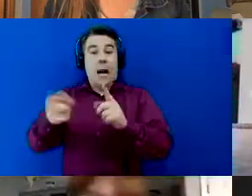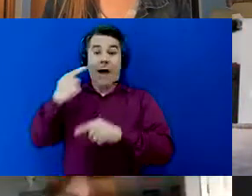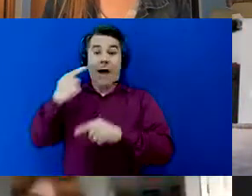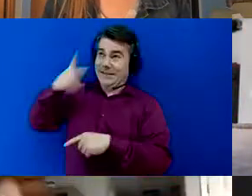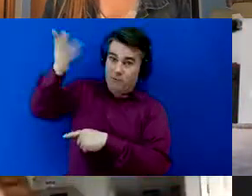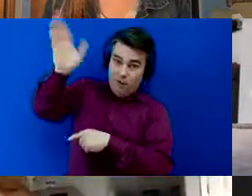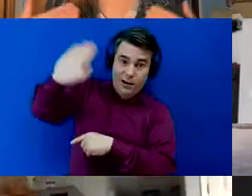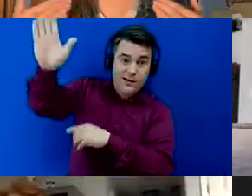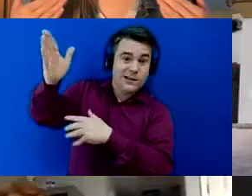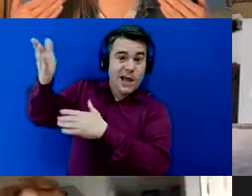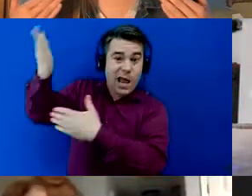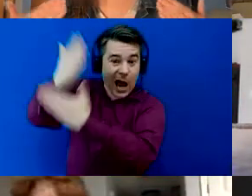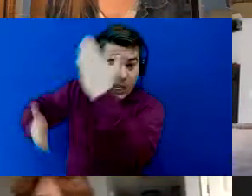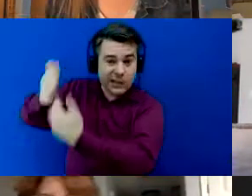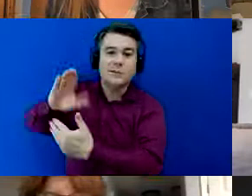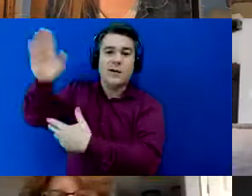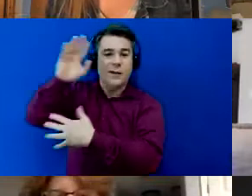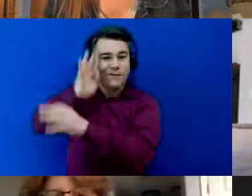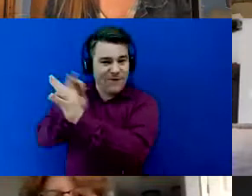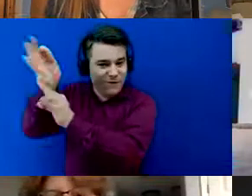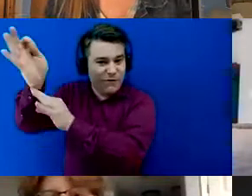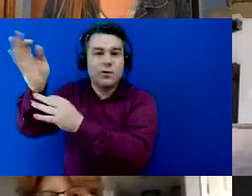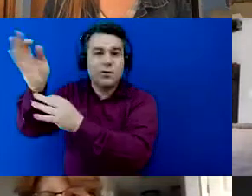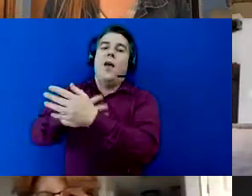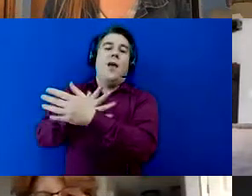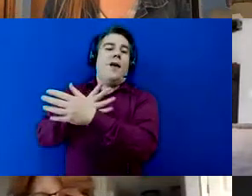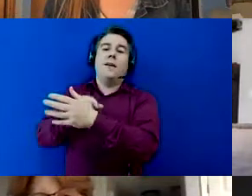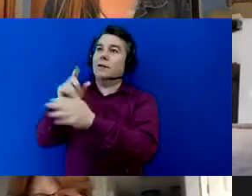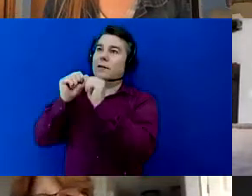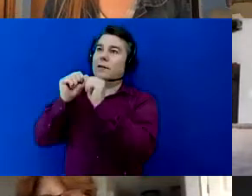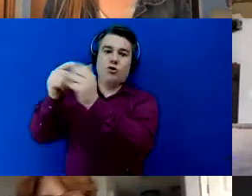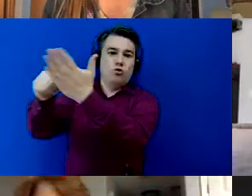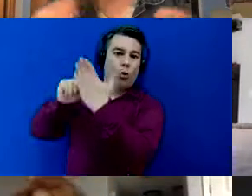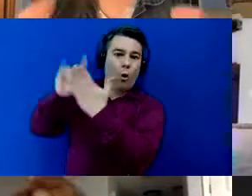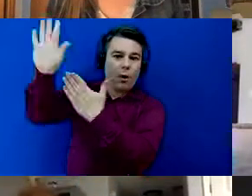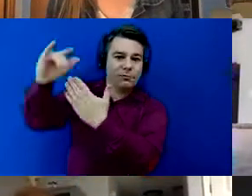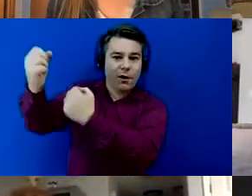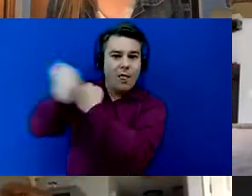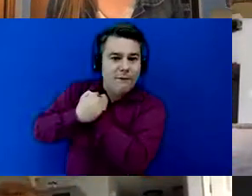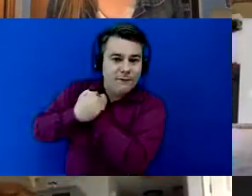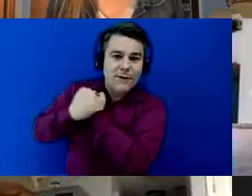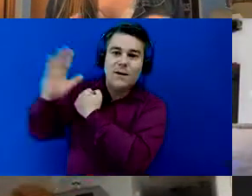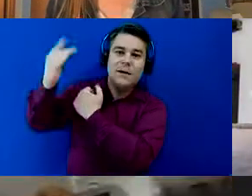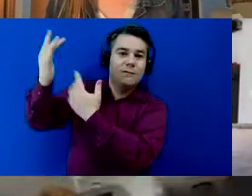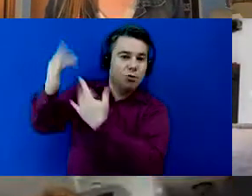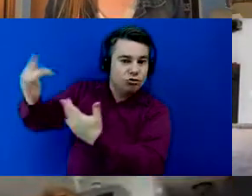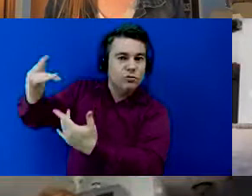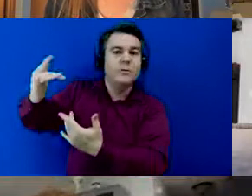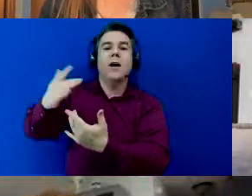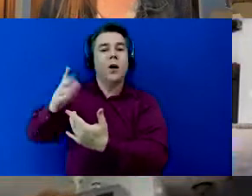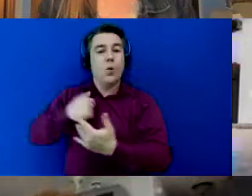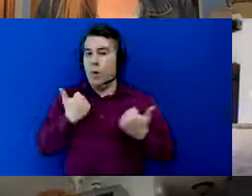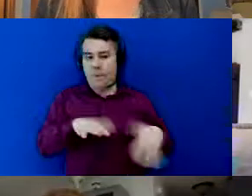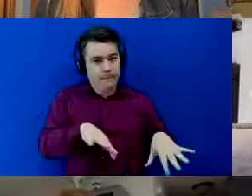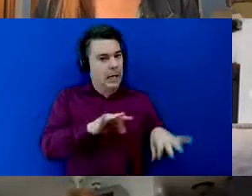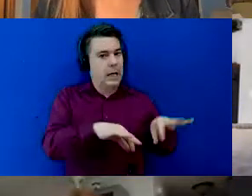faithfulness and he is just continuing to show his love and his mercy so we're picking back up and we're moving forward